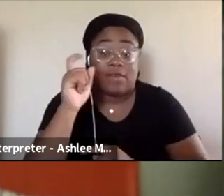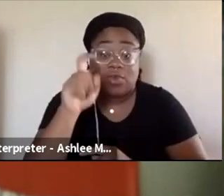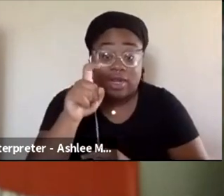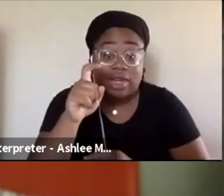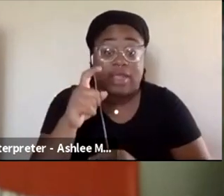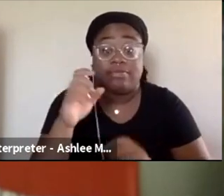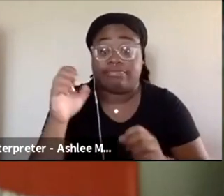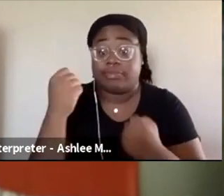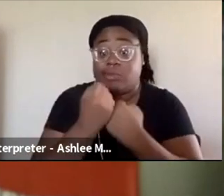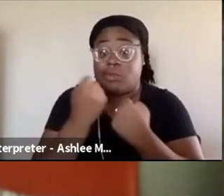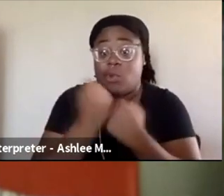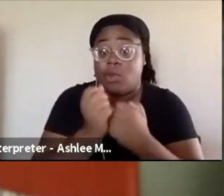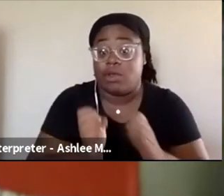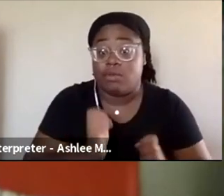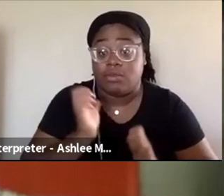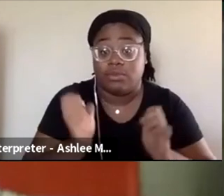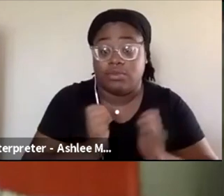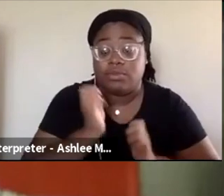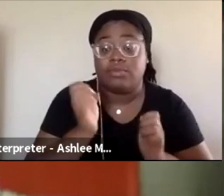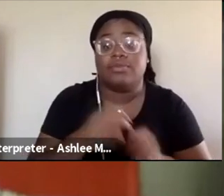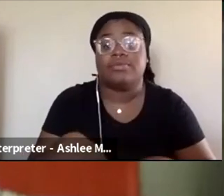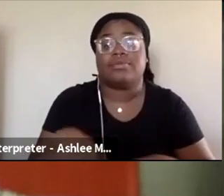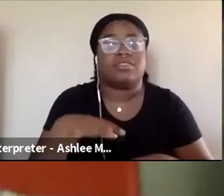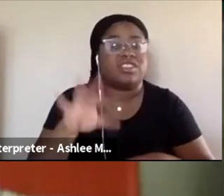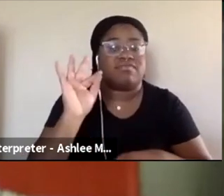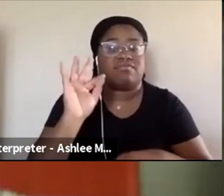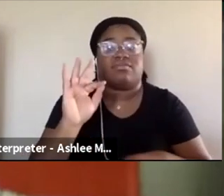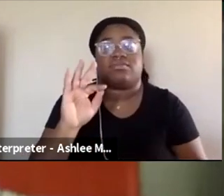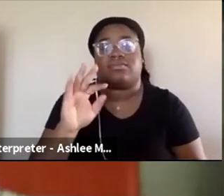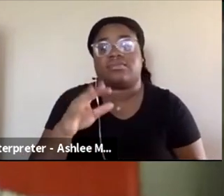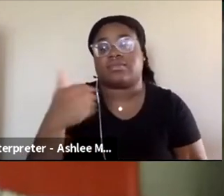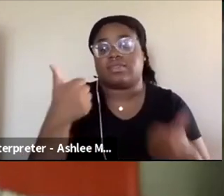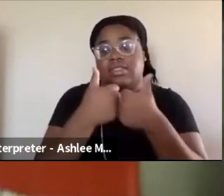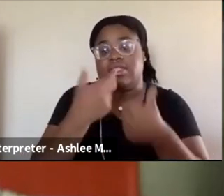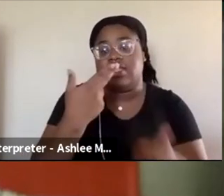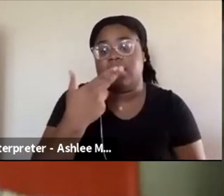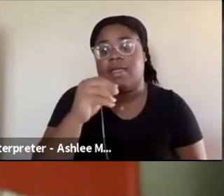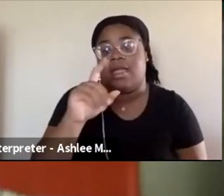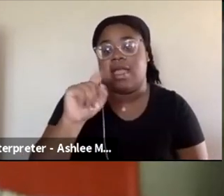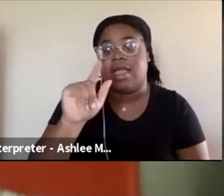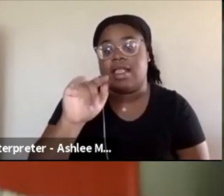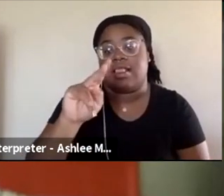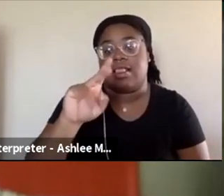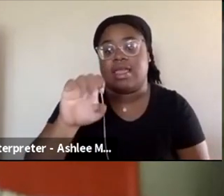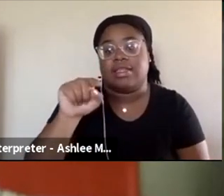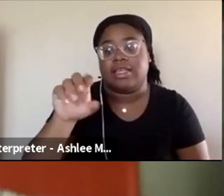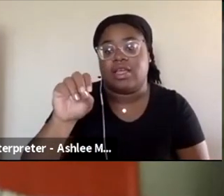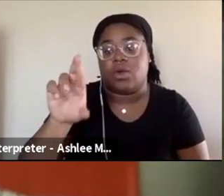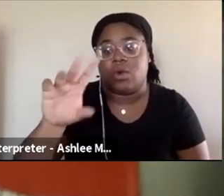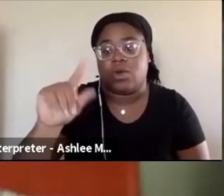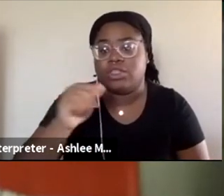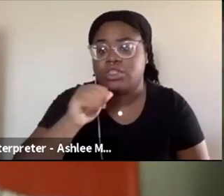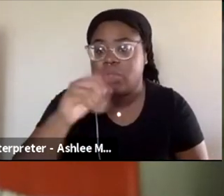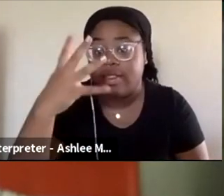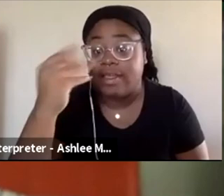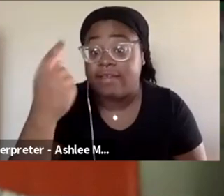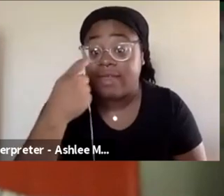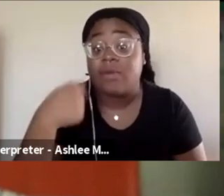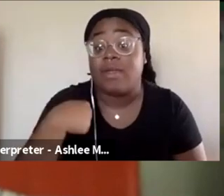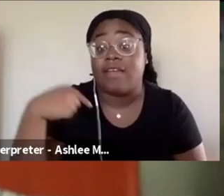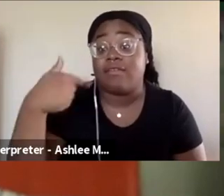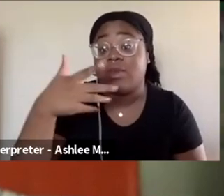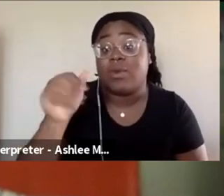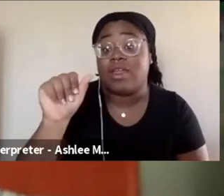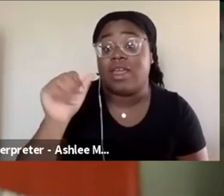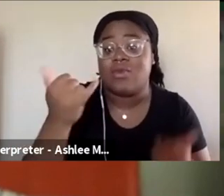of emotional support and you can find more about us at gameshotline.org. Don't leave though. We're going to do a little bit of your Q&A